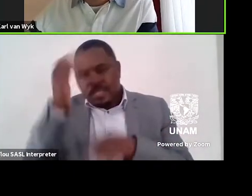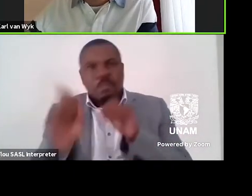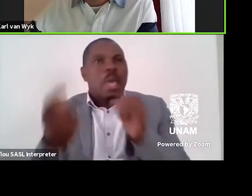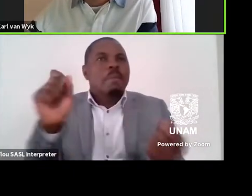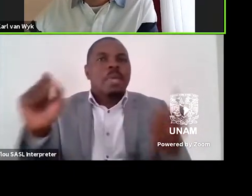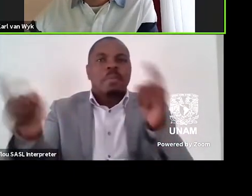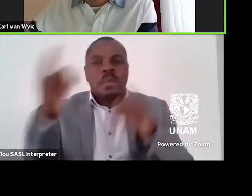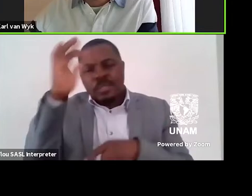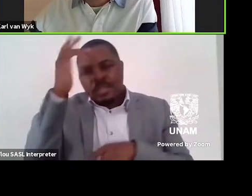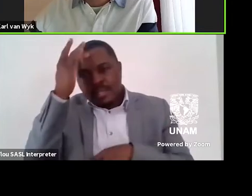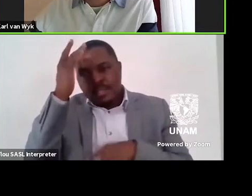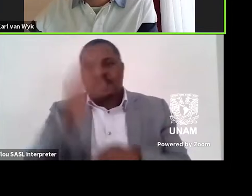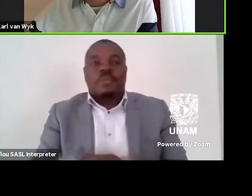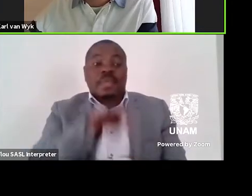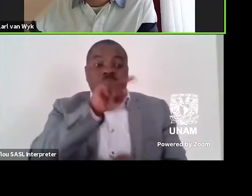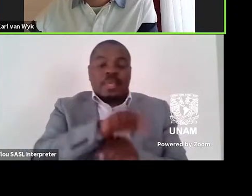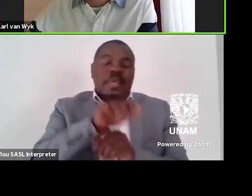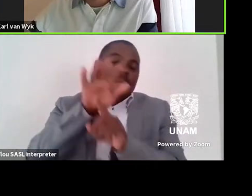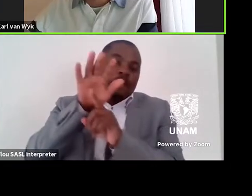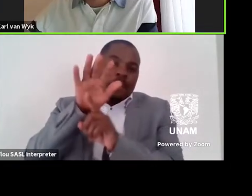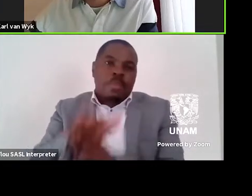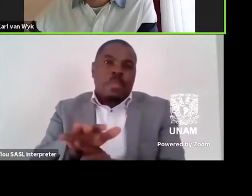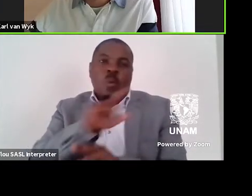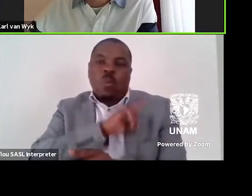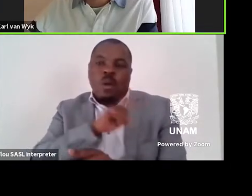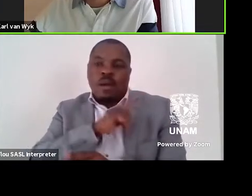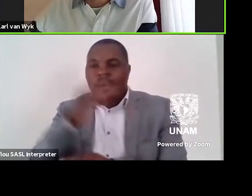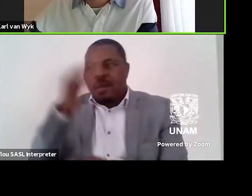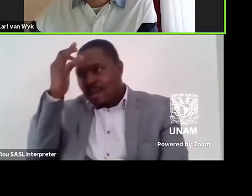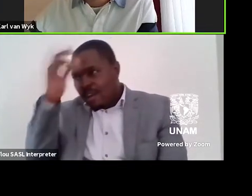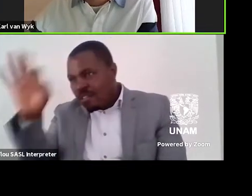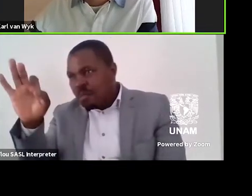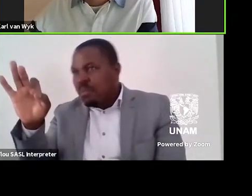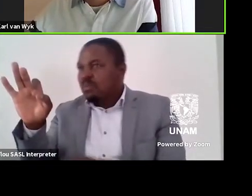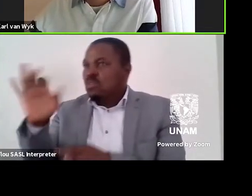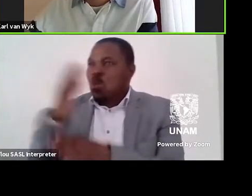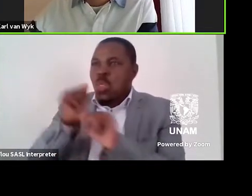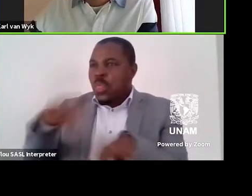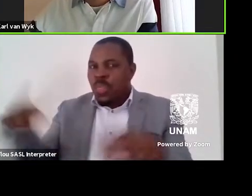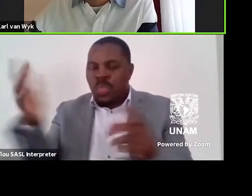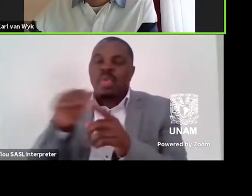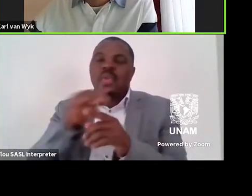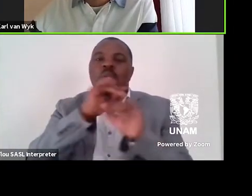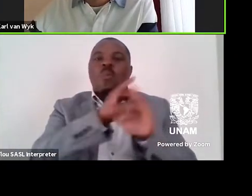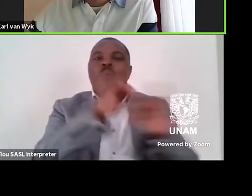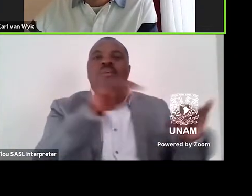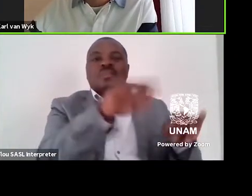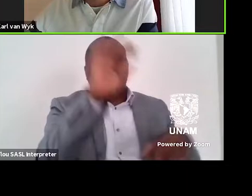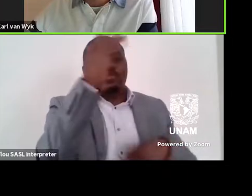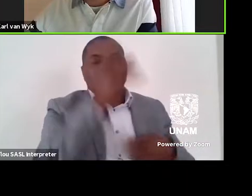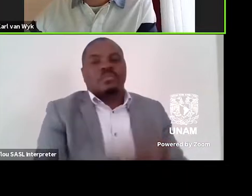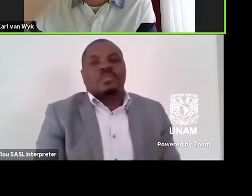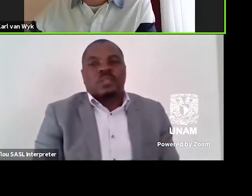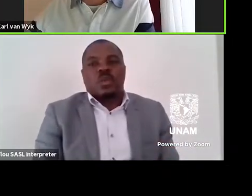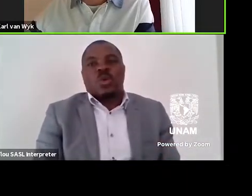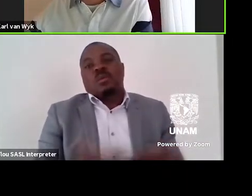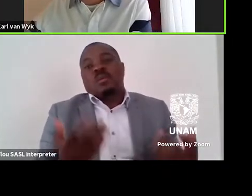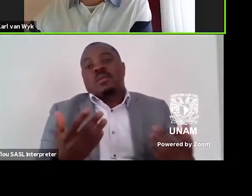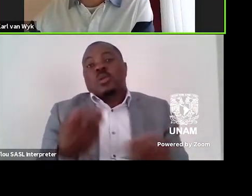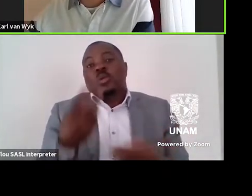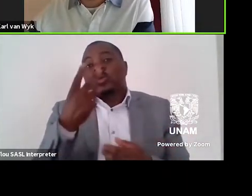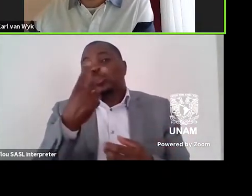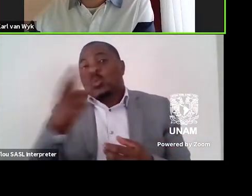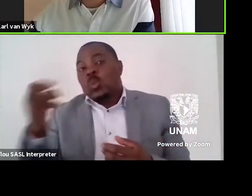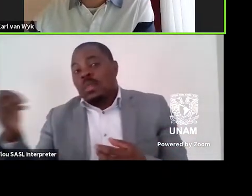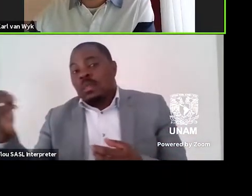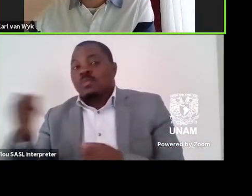exacerbated by governmental nepotism and ineptitude. finally, around the turn of the new millennium, South Africa, once filled